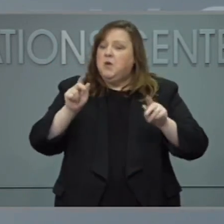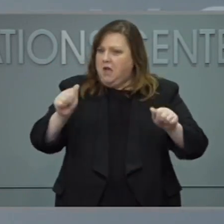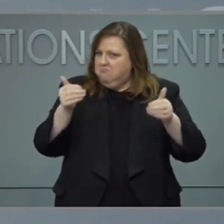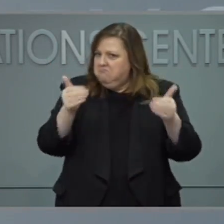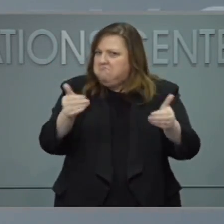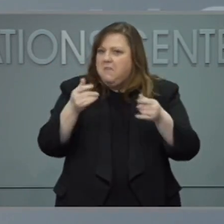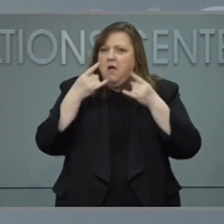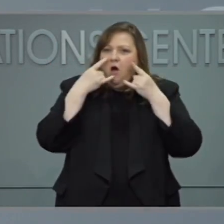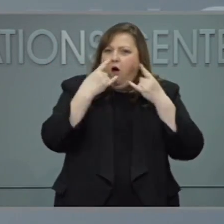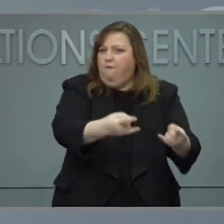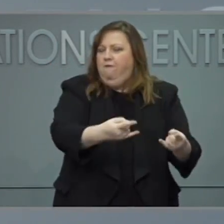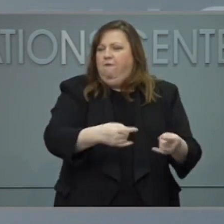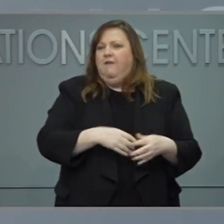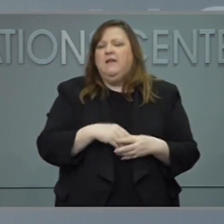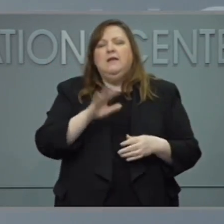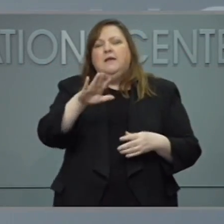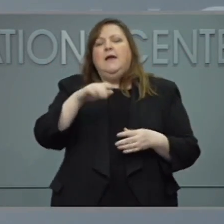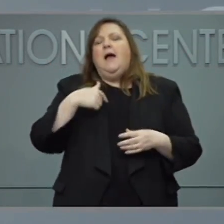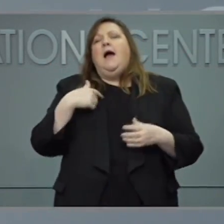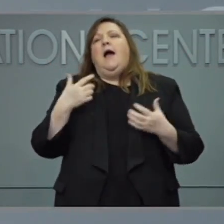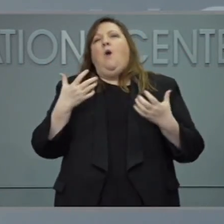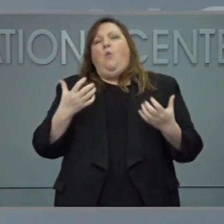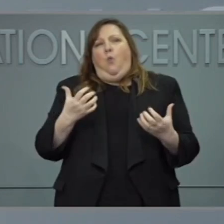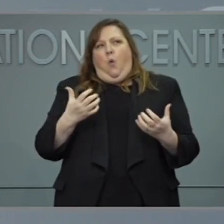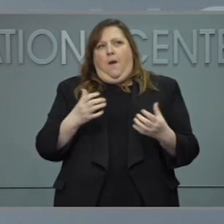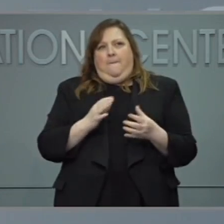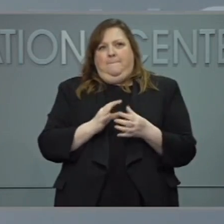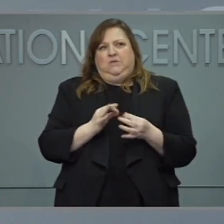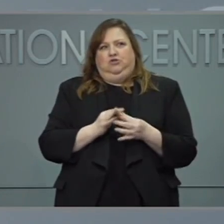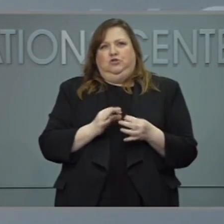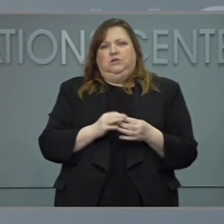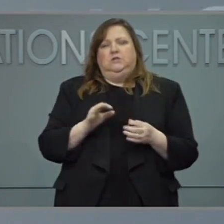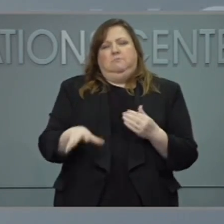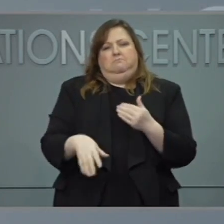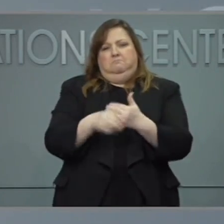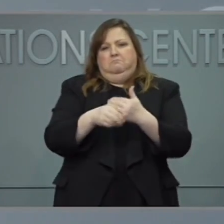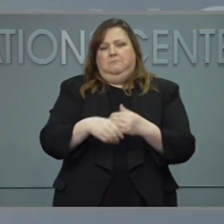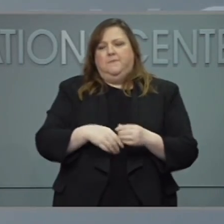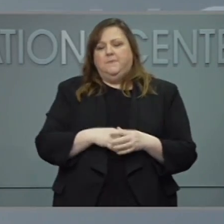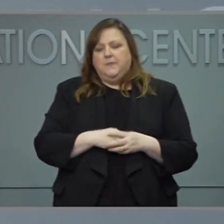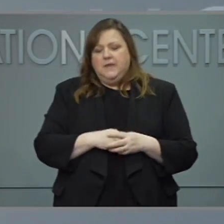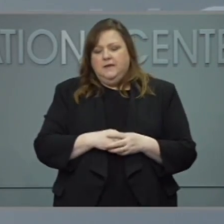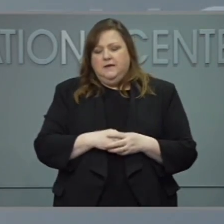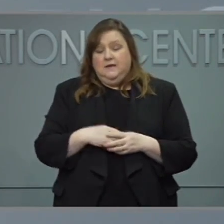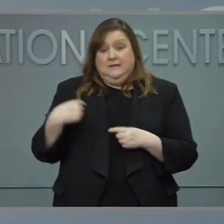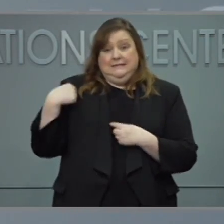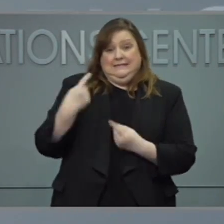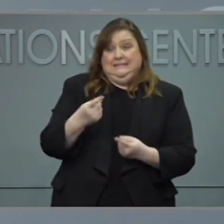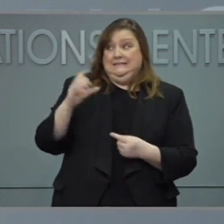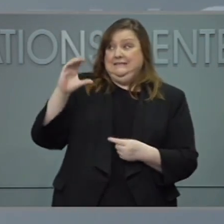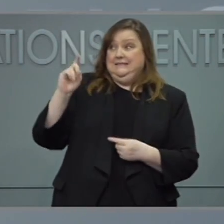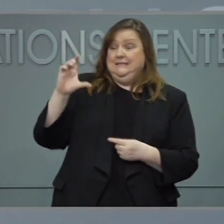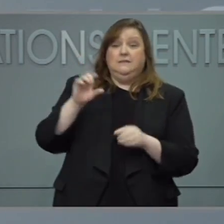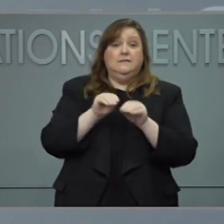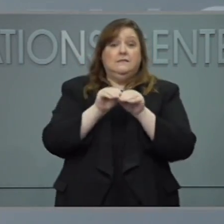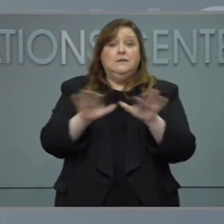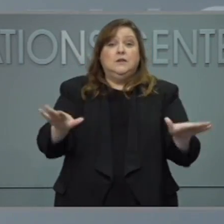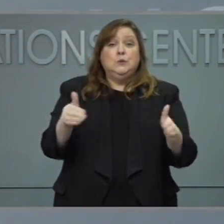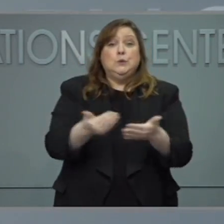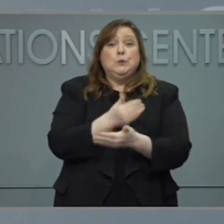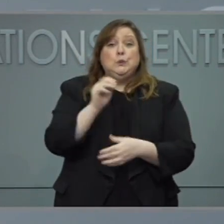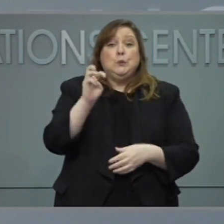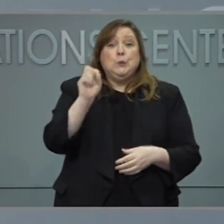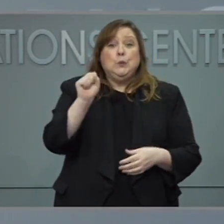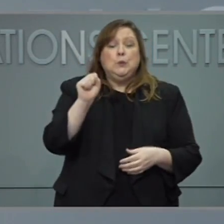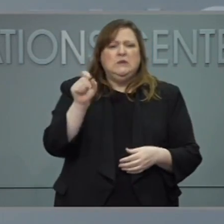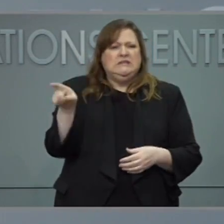mask. But what I would want to mention is that over the last 24 hours since that guidance from the CDC came out, I've heard from